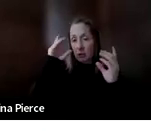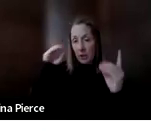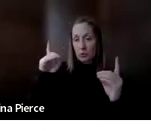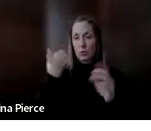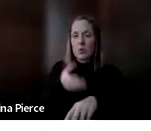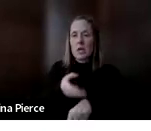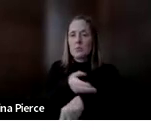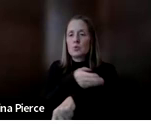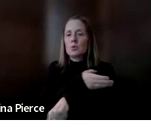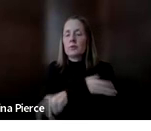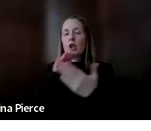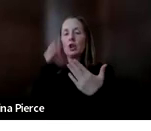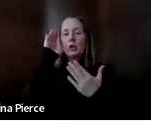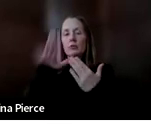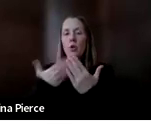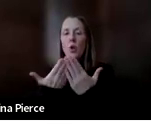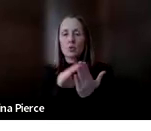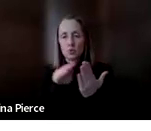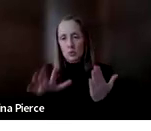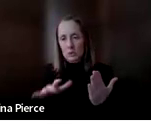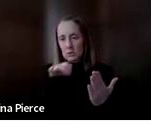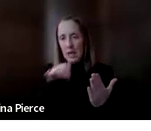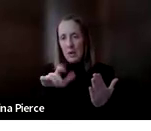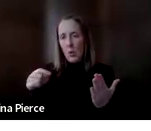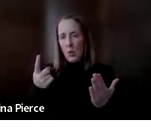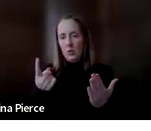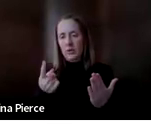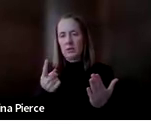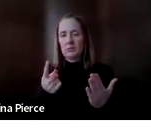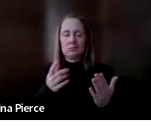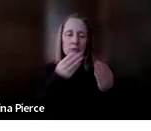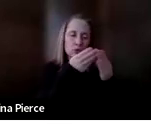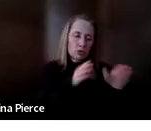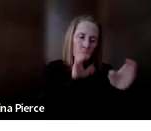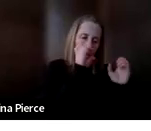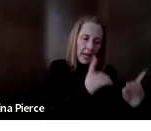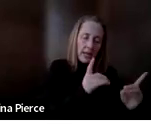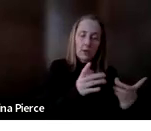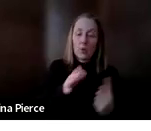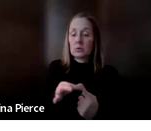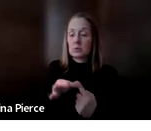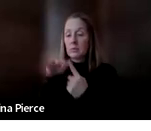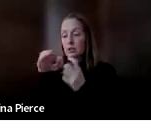for all students, not just specifically general ed or special ed, but all students involved.